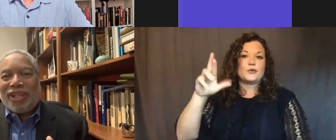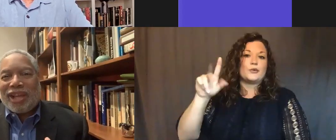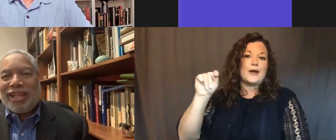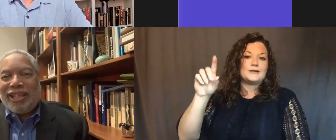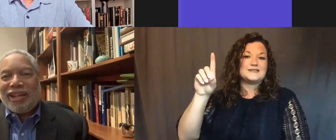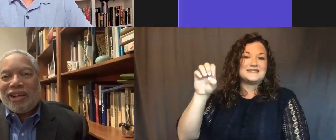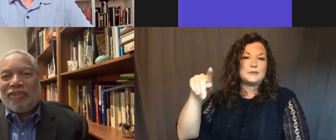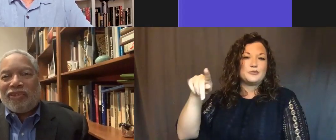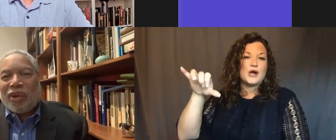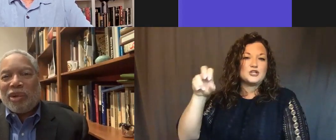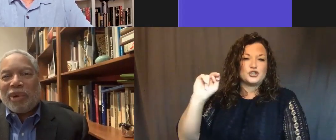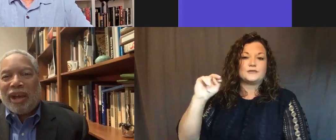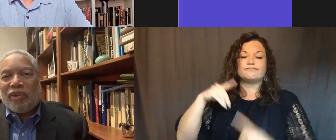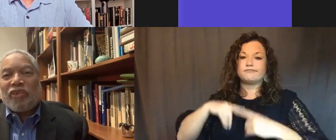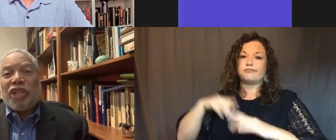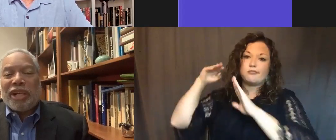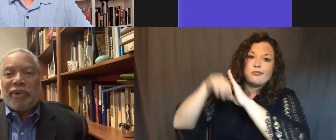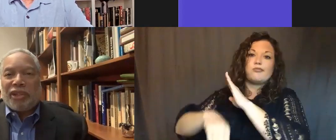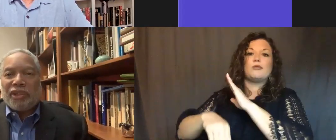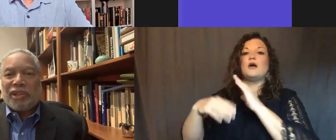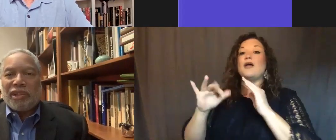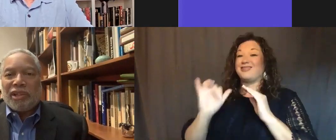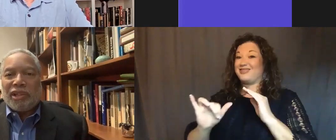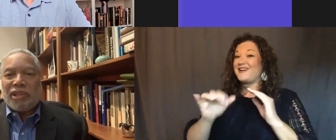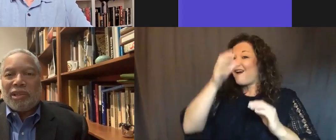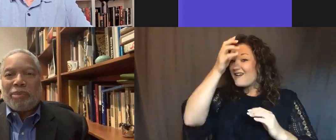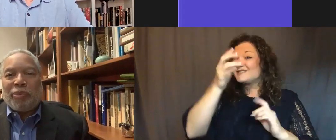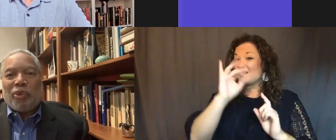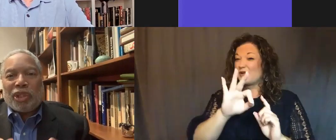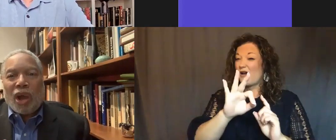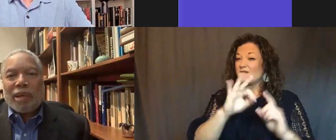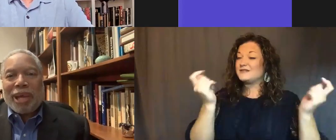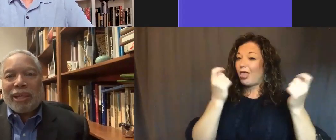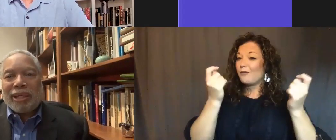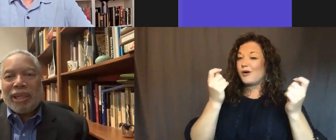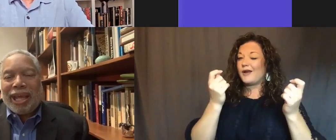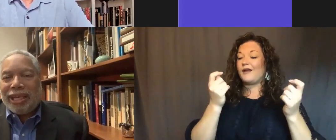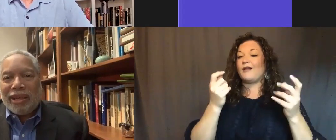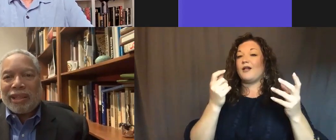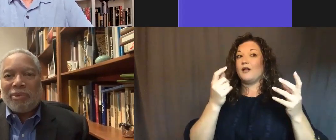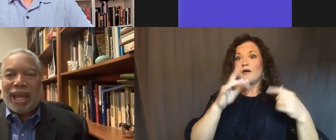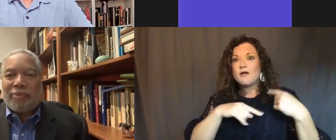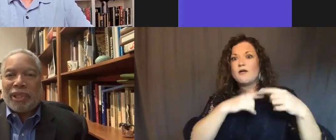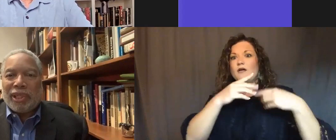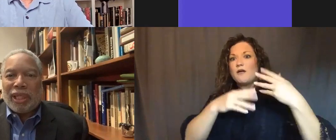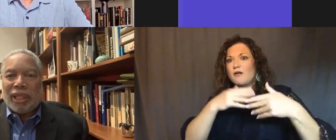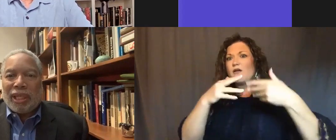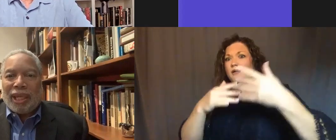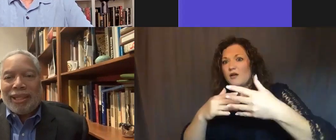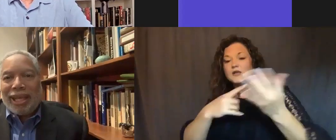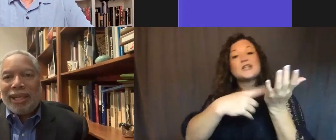This idea floated around for generations. People would talk about it, and then nothing would happen.